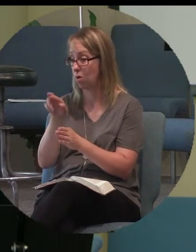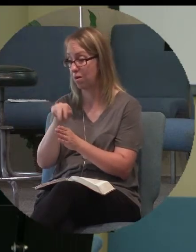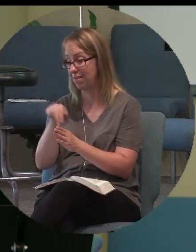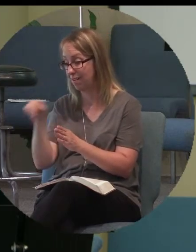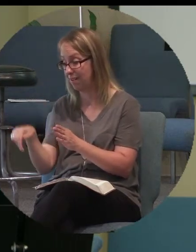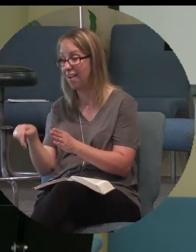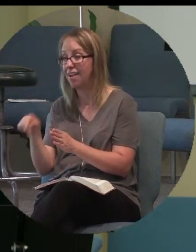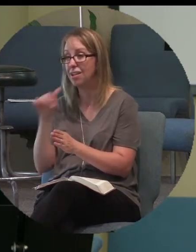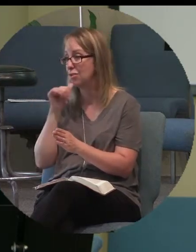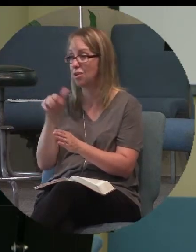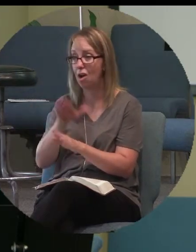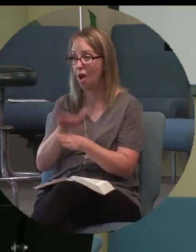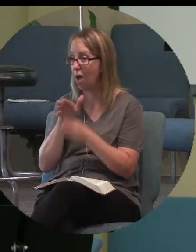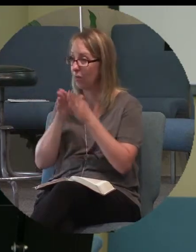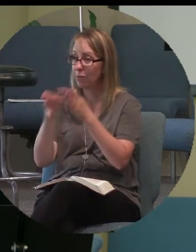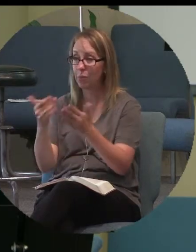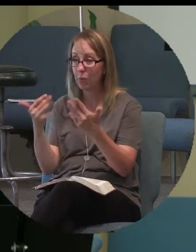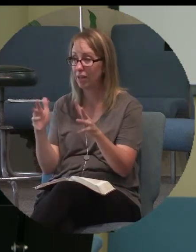you're not on the road anymore.